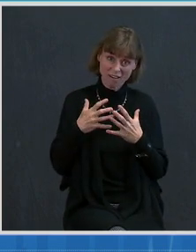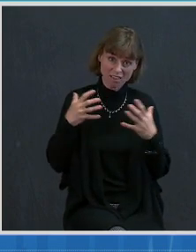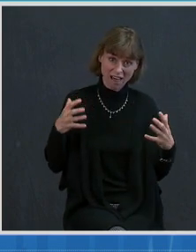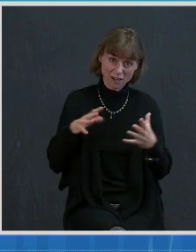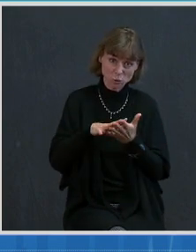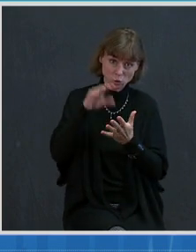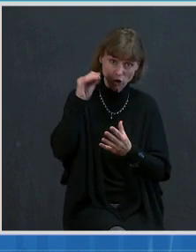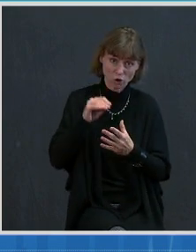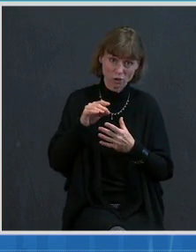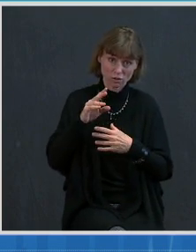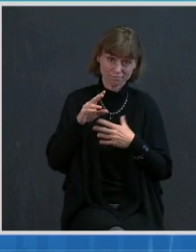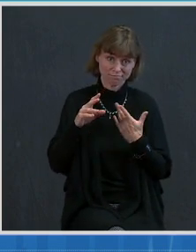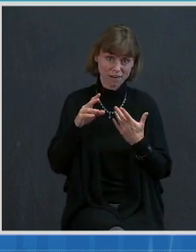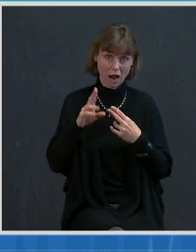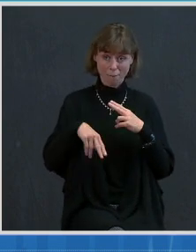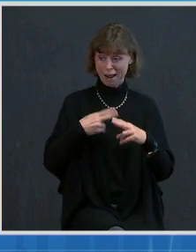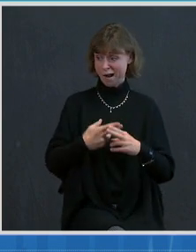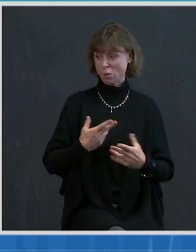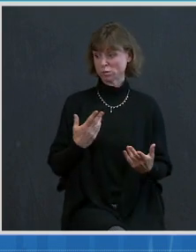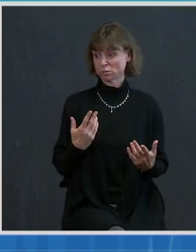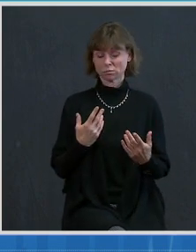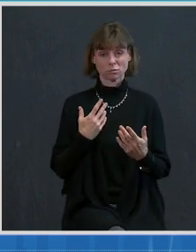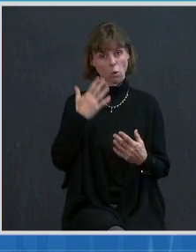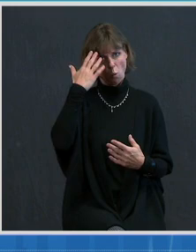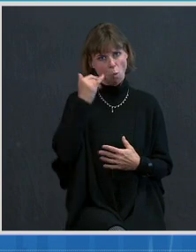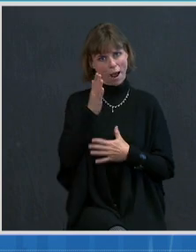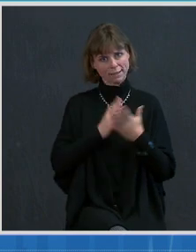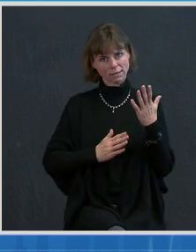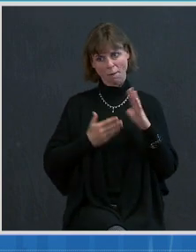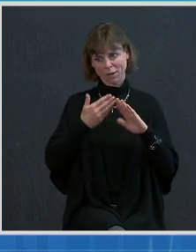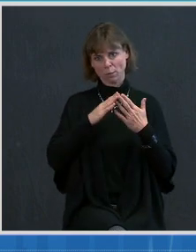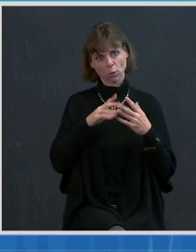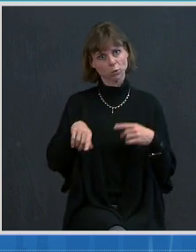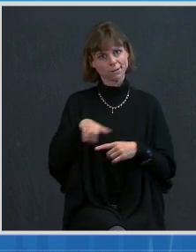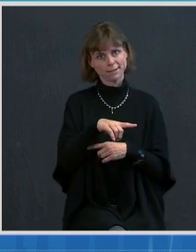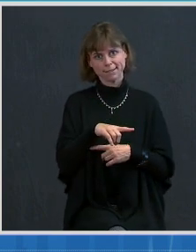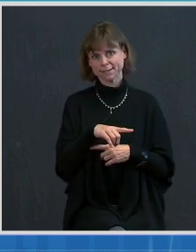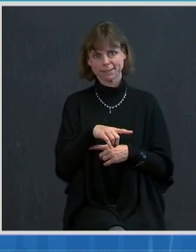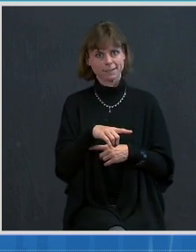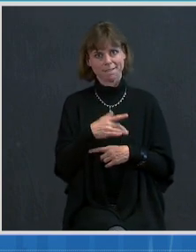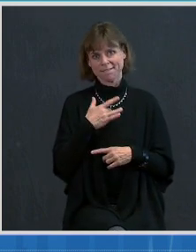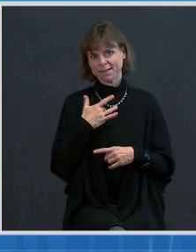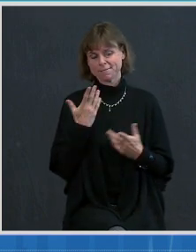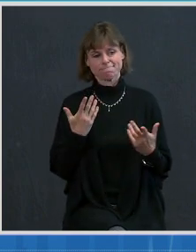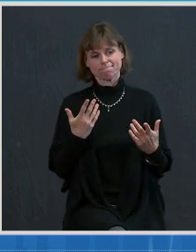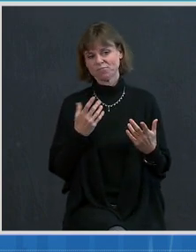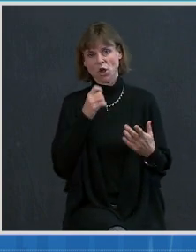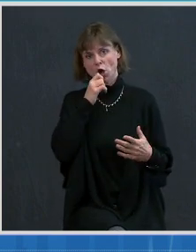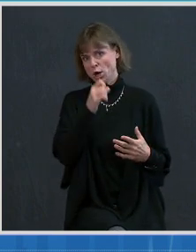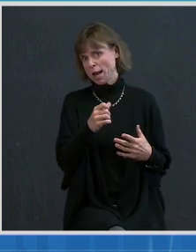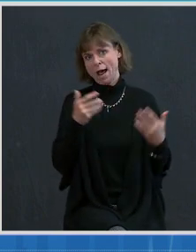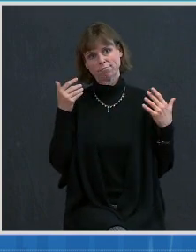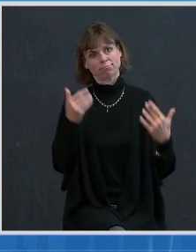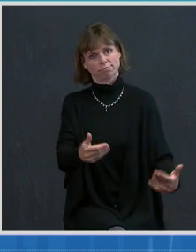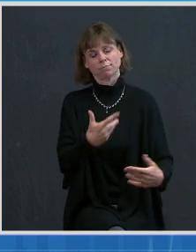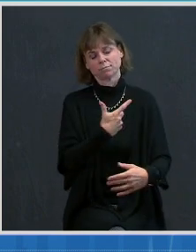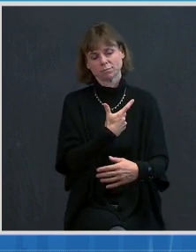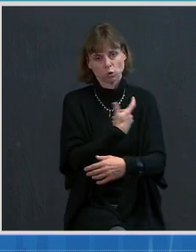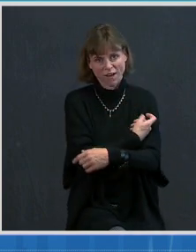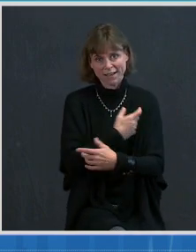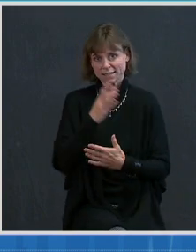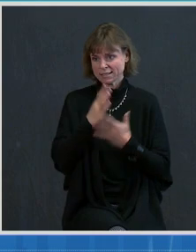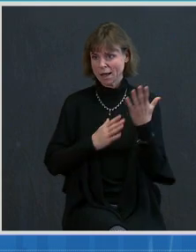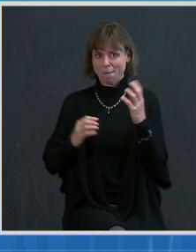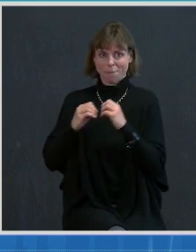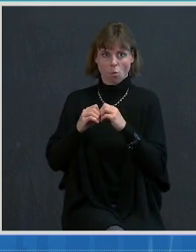why, you know, some communities are not choosing to be vaccinated. Some communities are more hesitant. And I would be